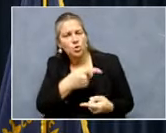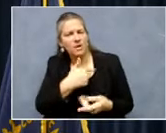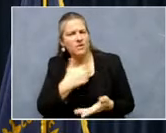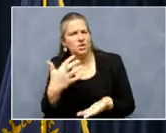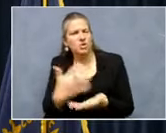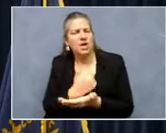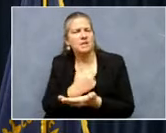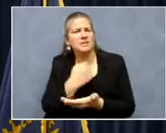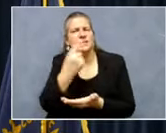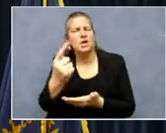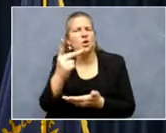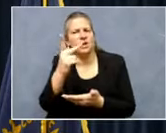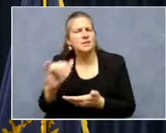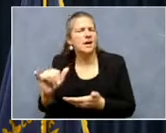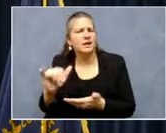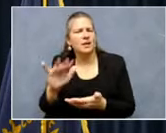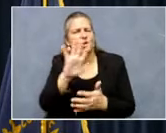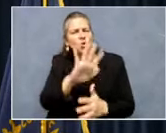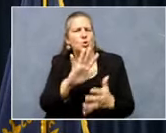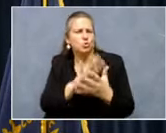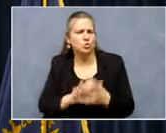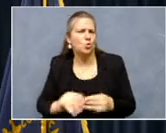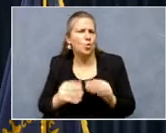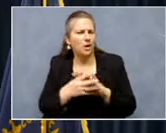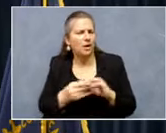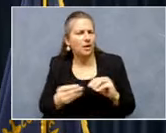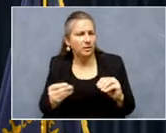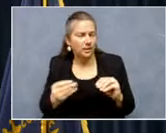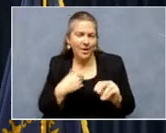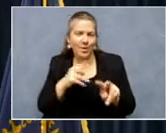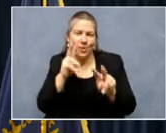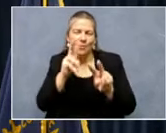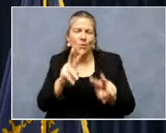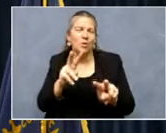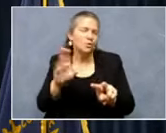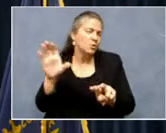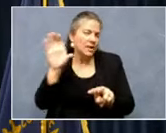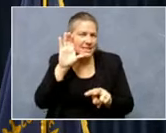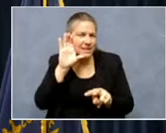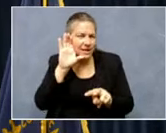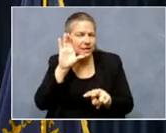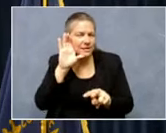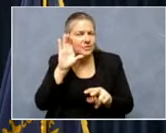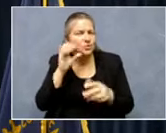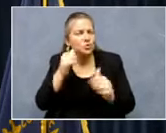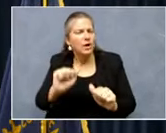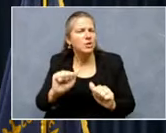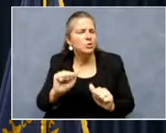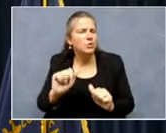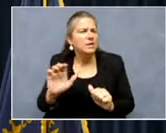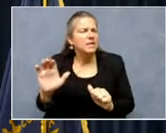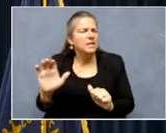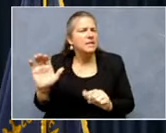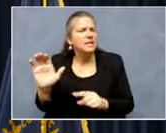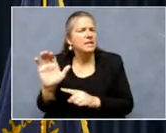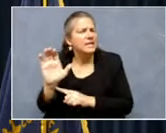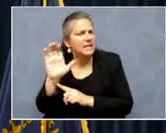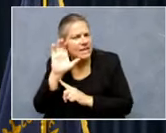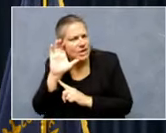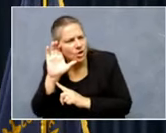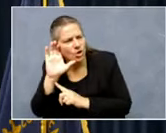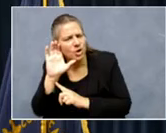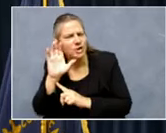rest of Kentucky, uh, your story. I look forward to listening and to trying to hear, um, and to celebrating